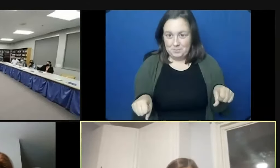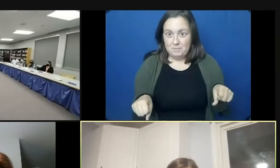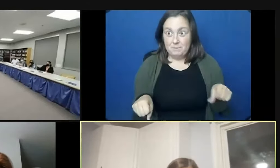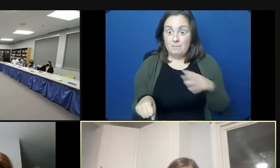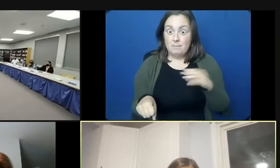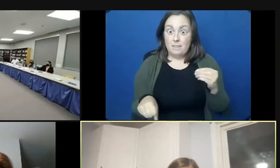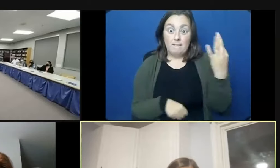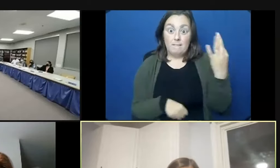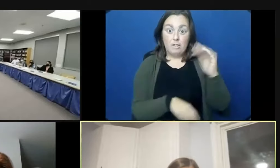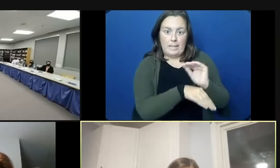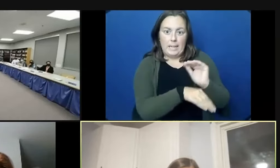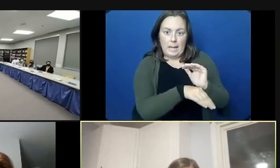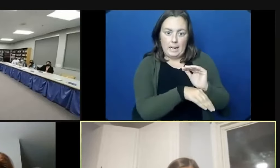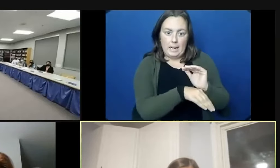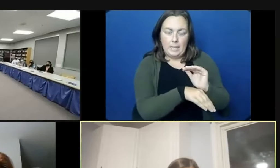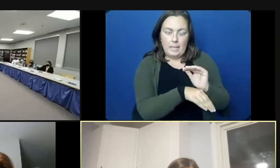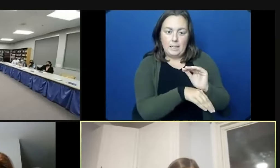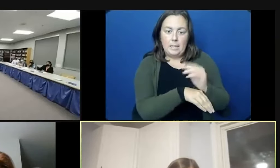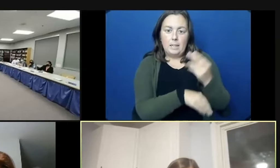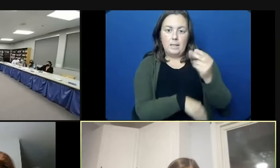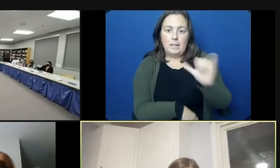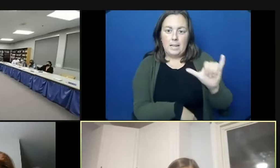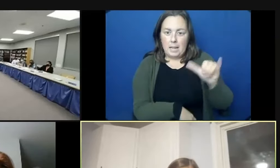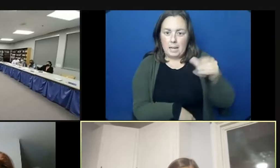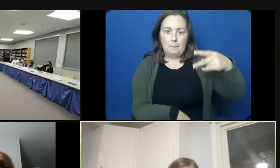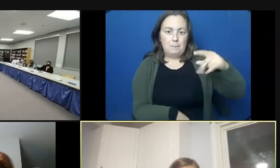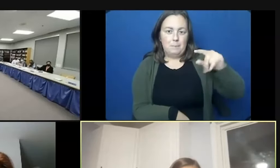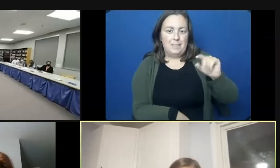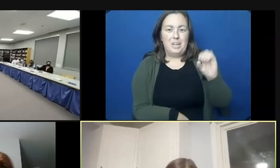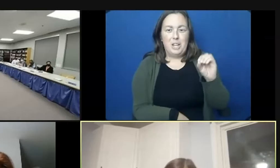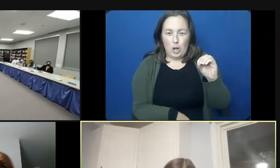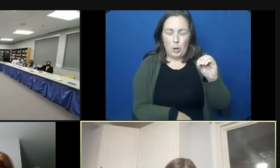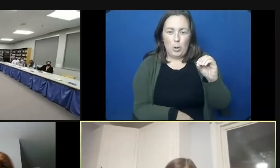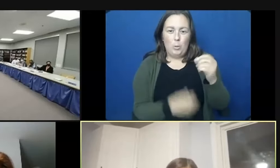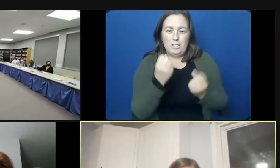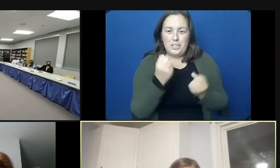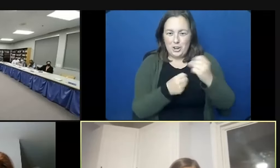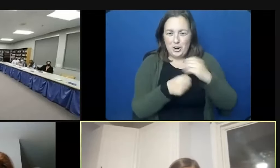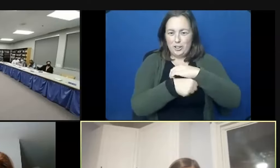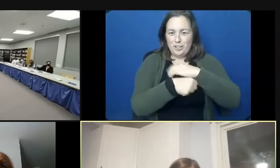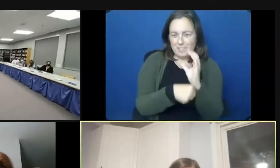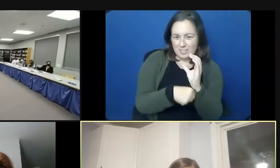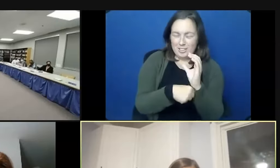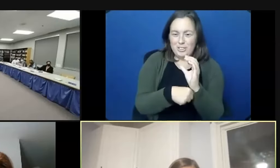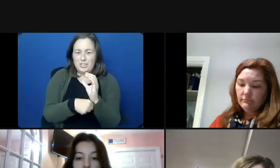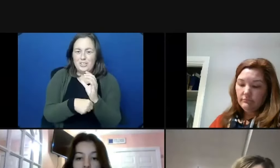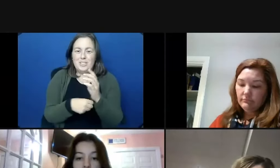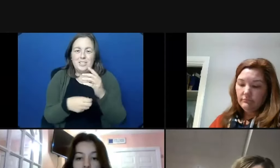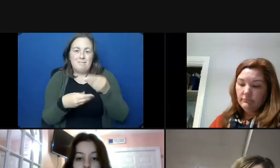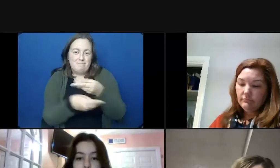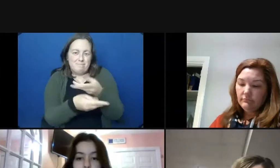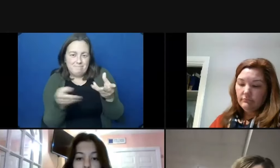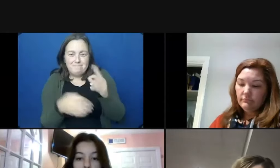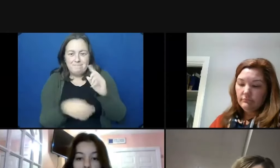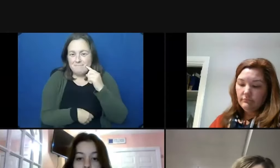evening, they have their Hay PTO trunk or treat event from 6 to 7.35. And they usually